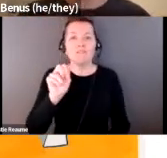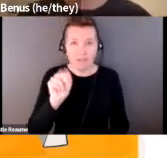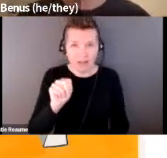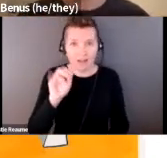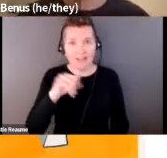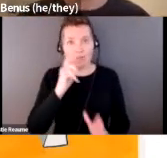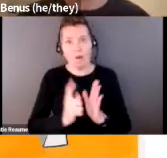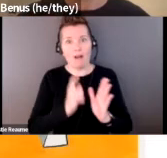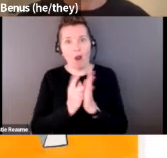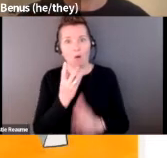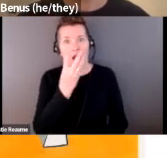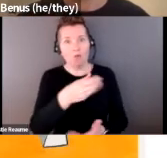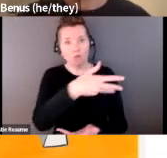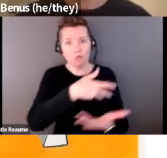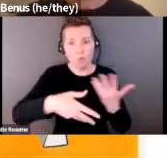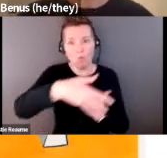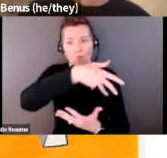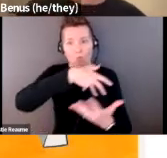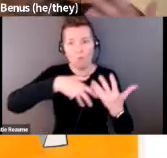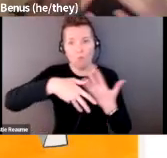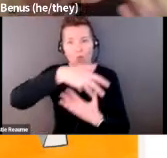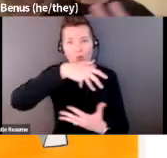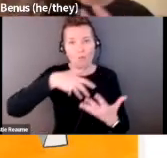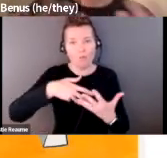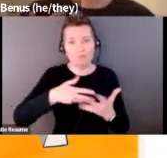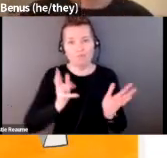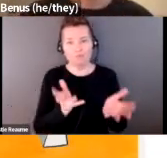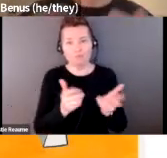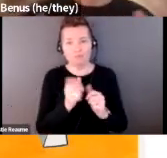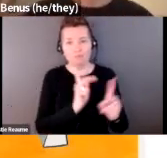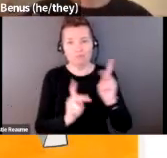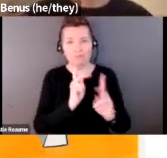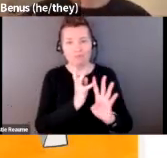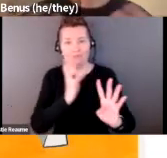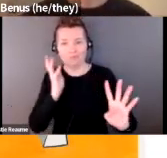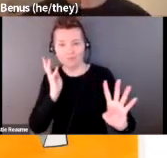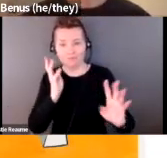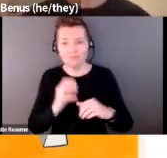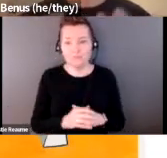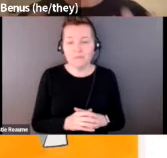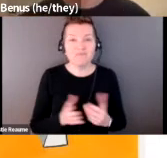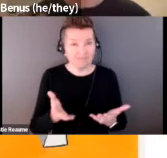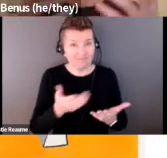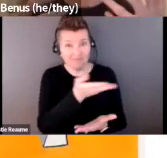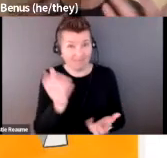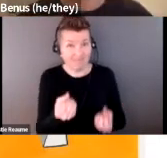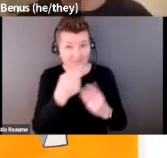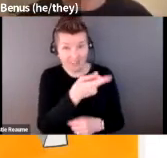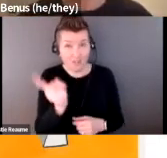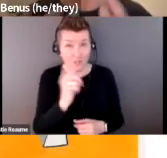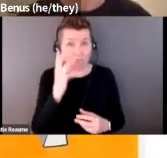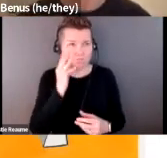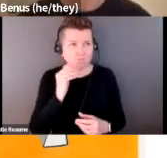know, that is a way of also approaching what I'm experiencing or have been experiencing, and I think many of us have experienced of adjustment of what